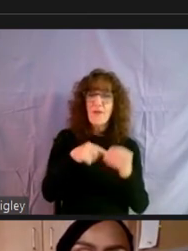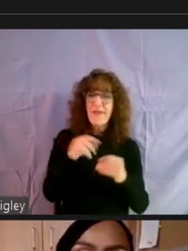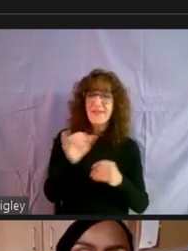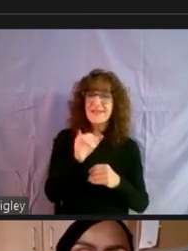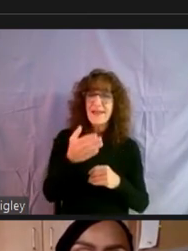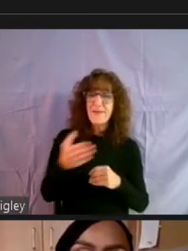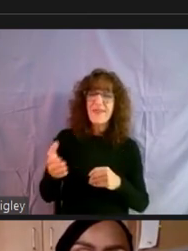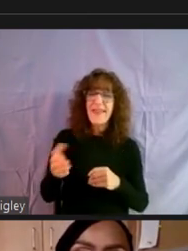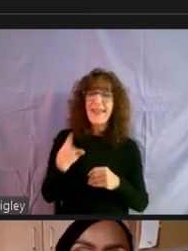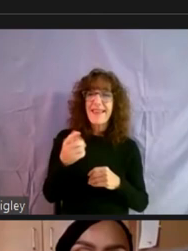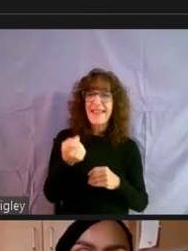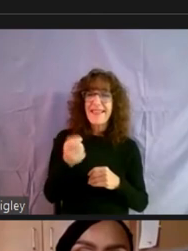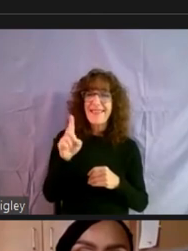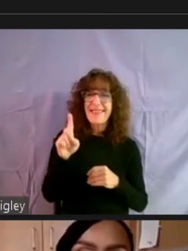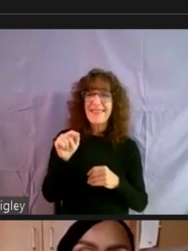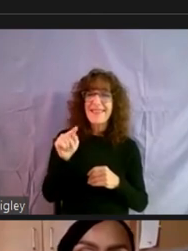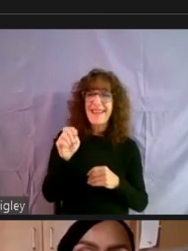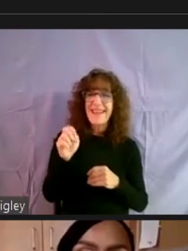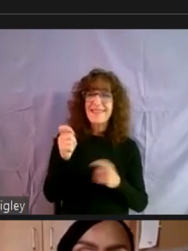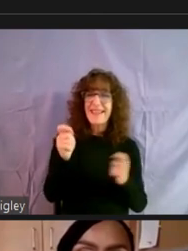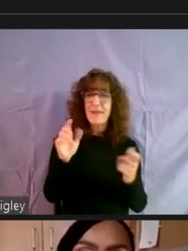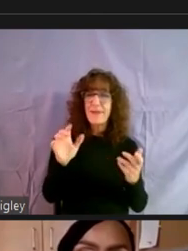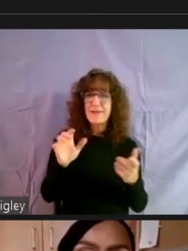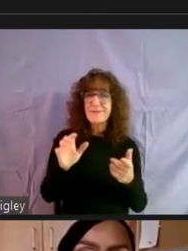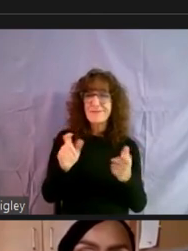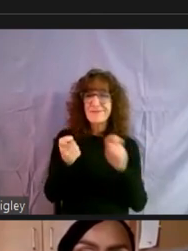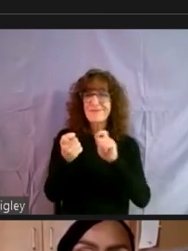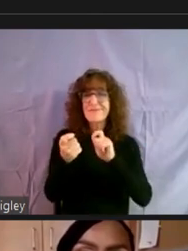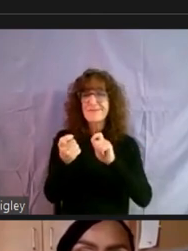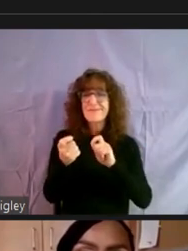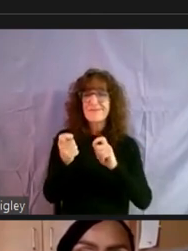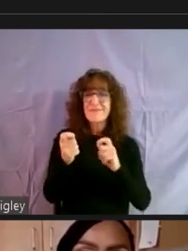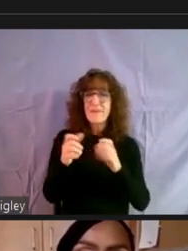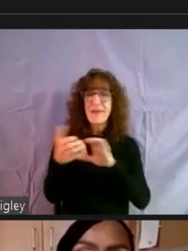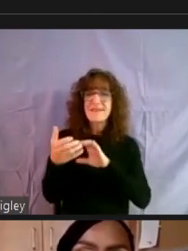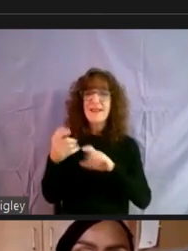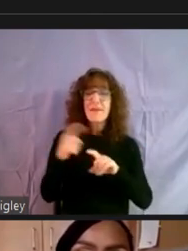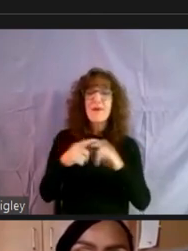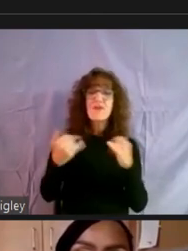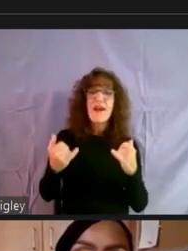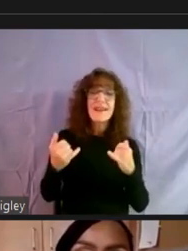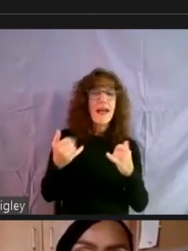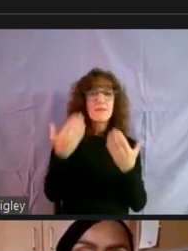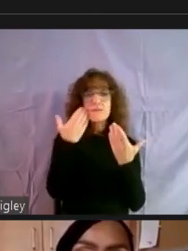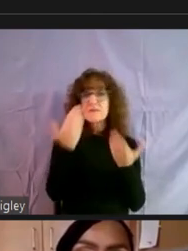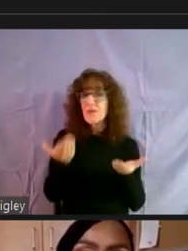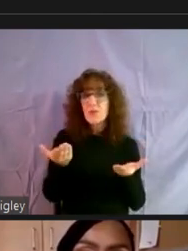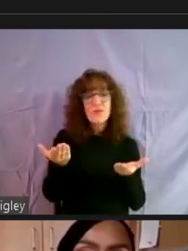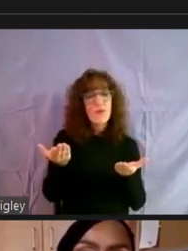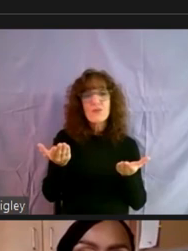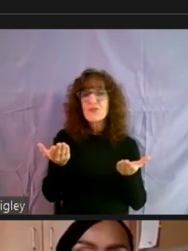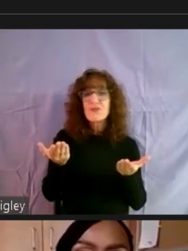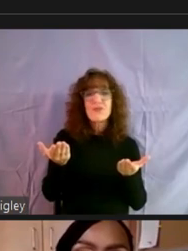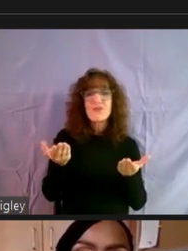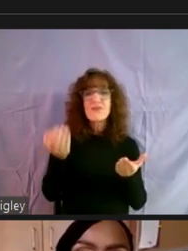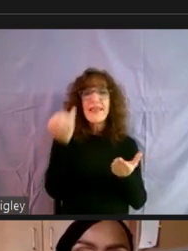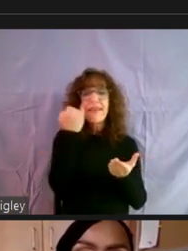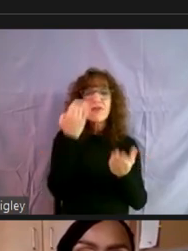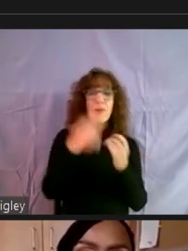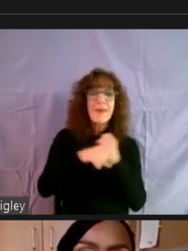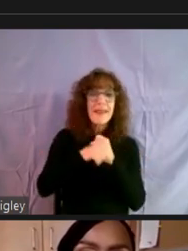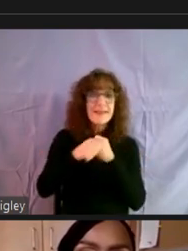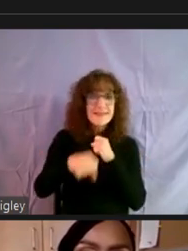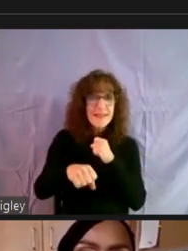a little, uh, fudged there. Um, but, uh, right now we don't know, uh, whether there'll be an